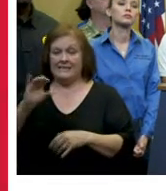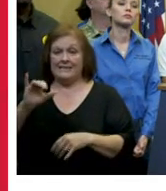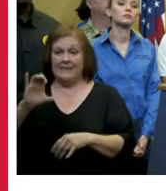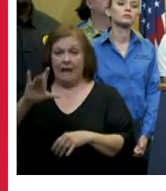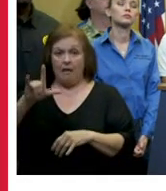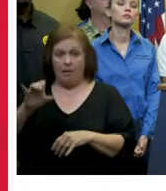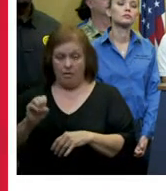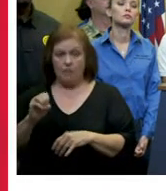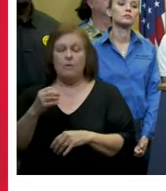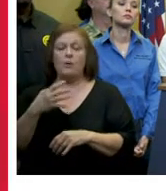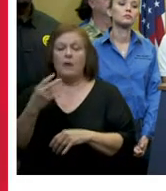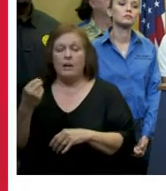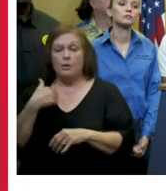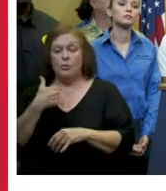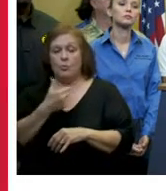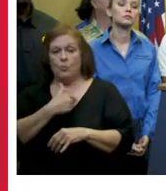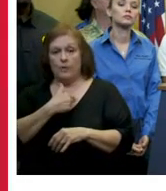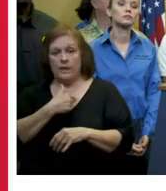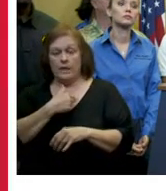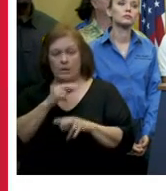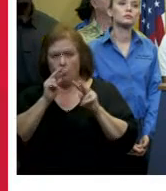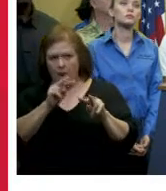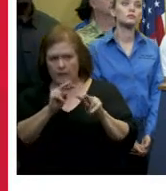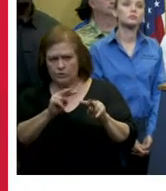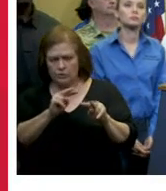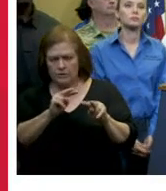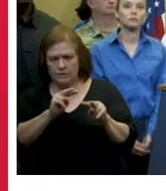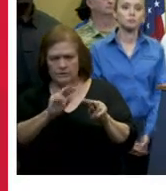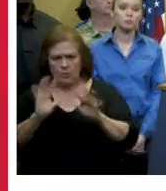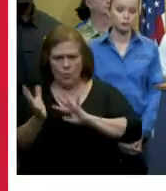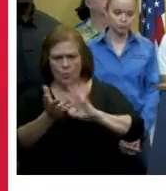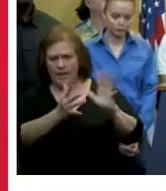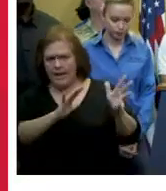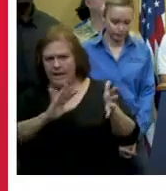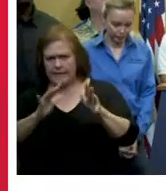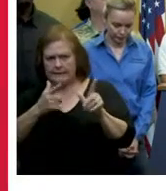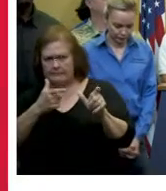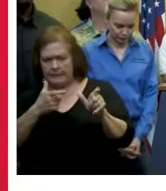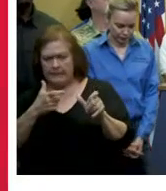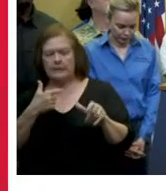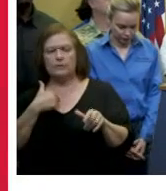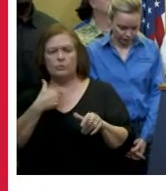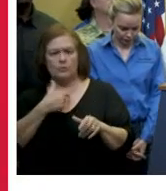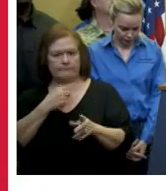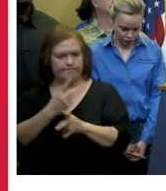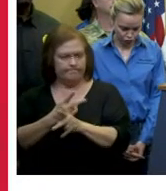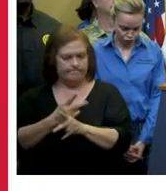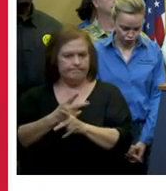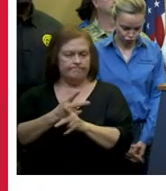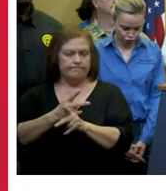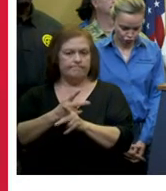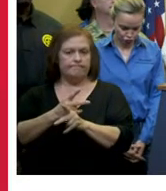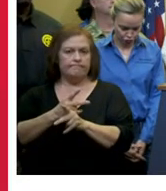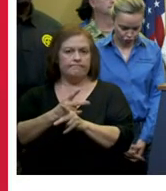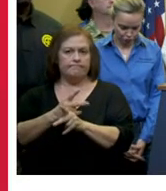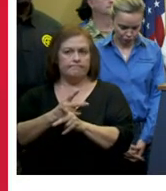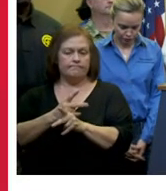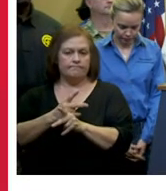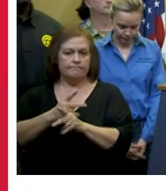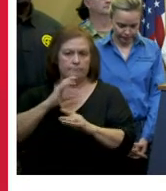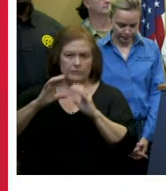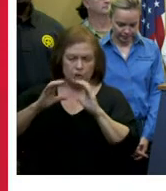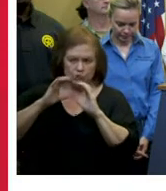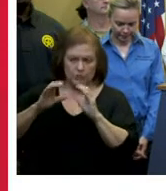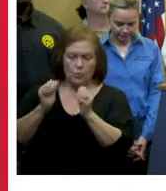we want we're watching the wind speed and uh we're we're in constant communication with uh our uh